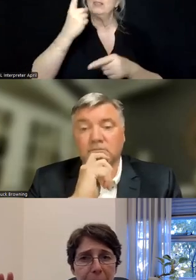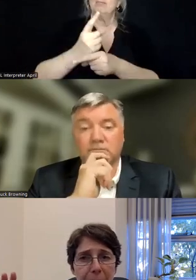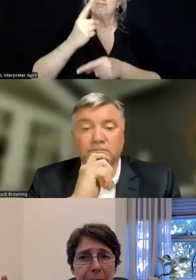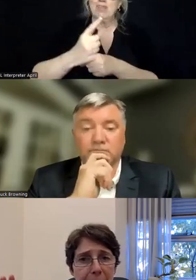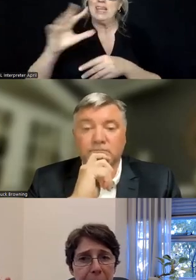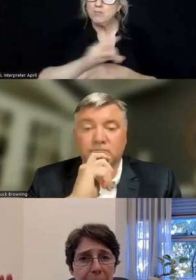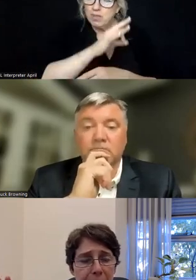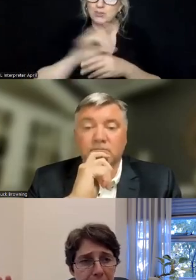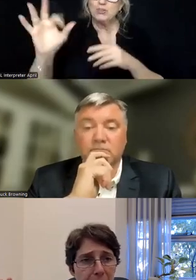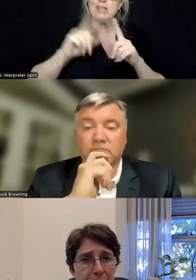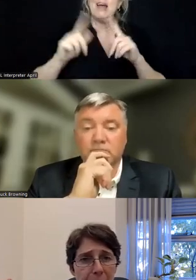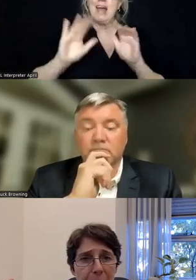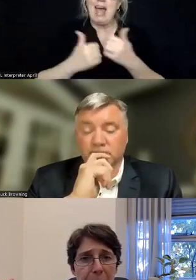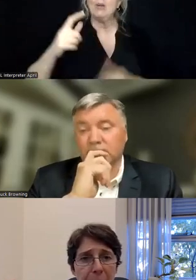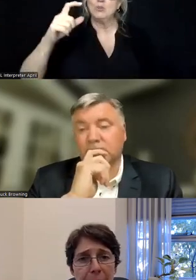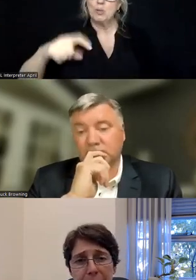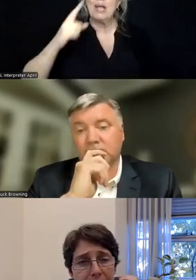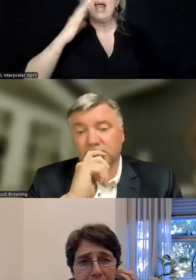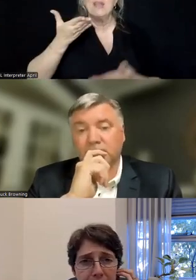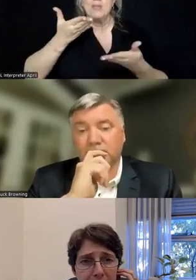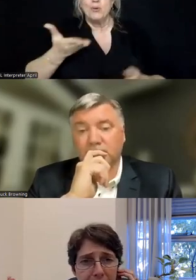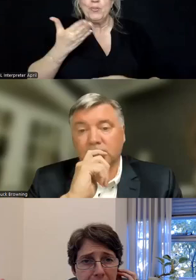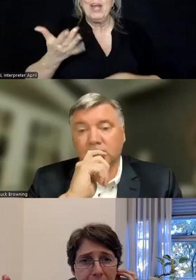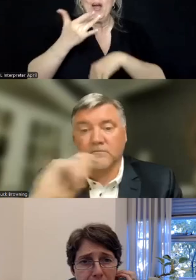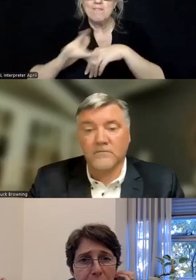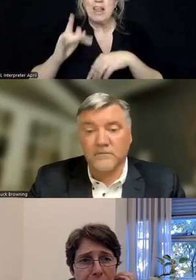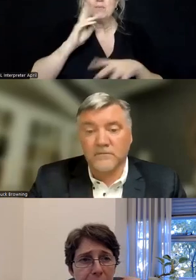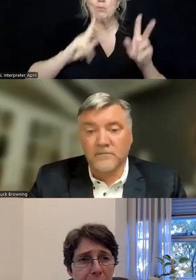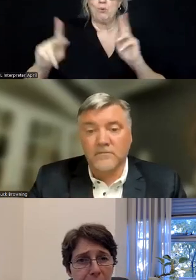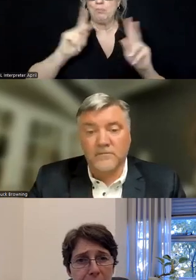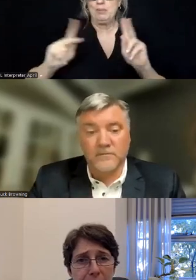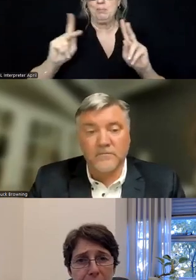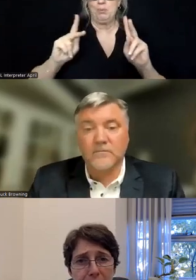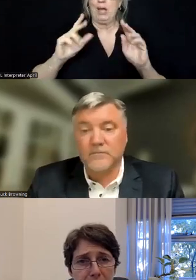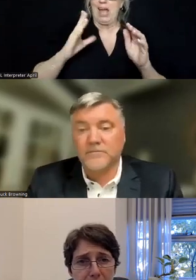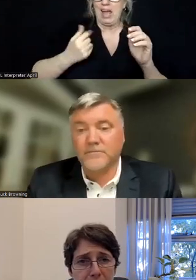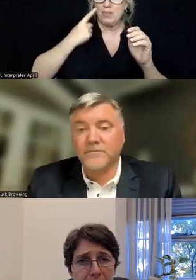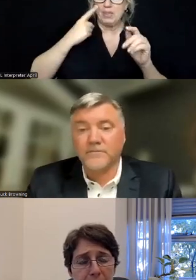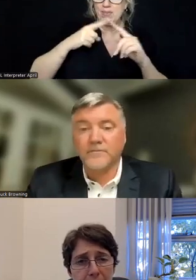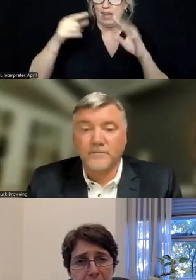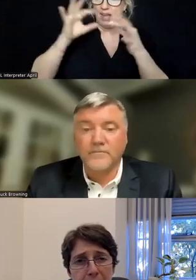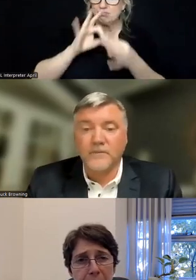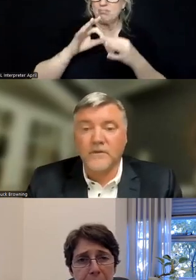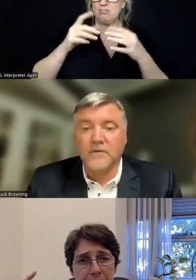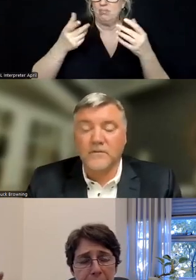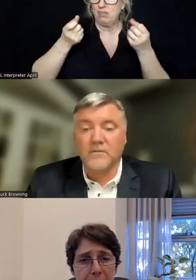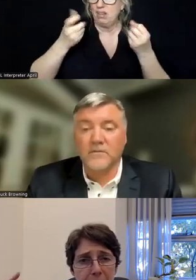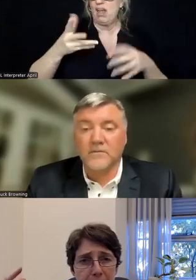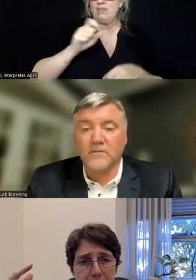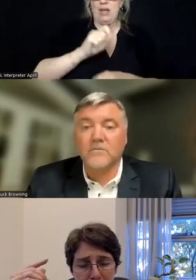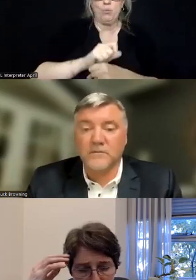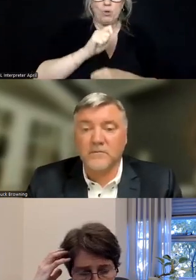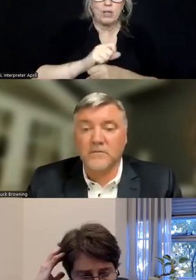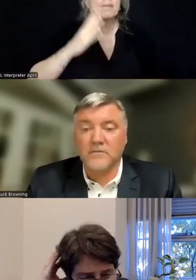supposed to and are actually available to people. And that is, I think, at the core of a lot of this work. And I would